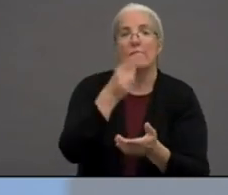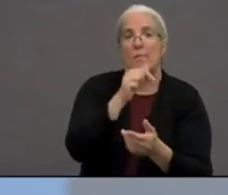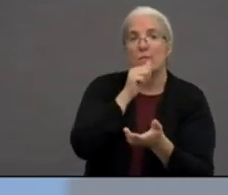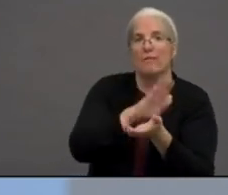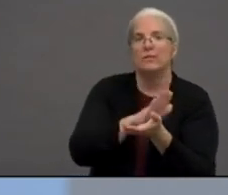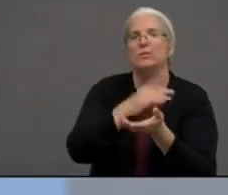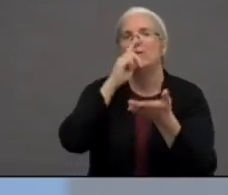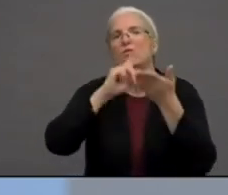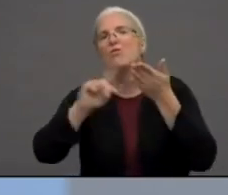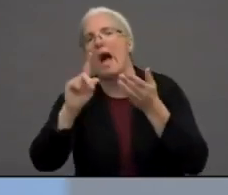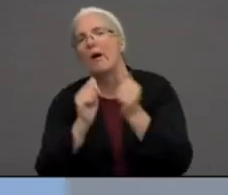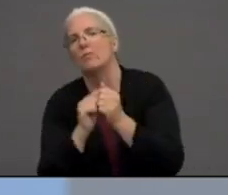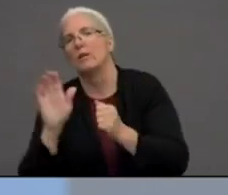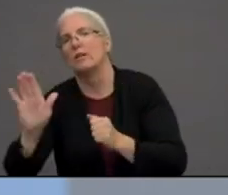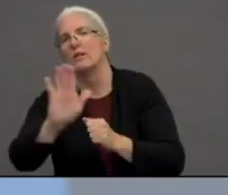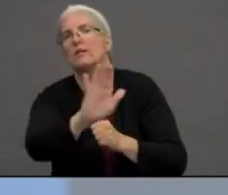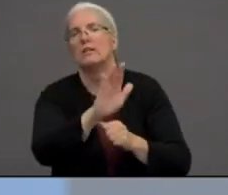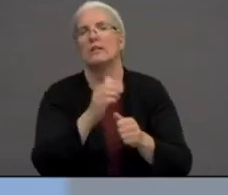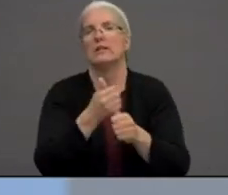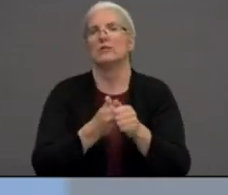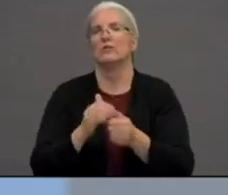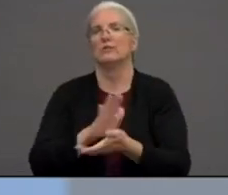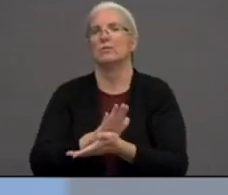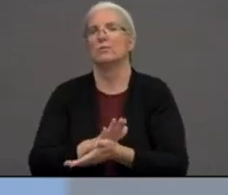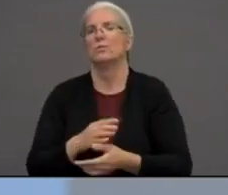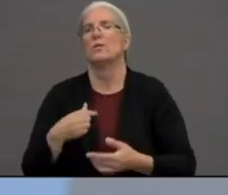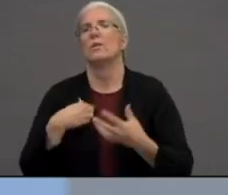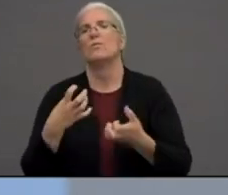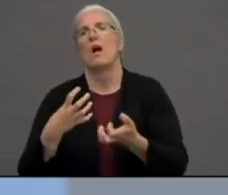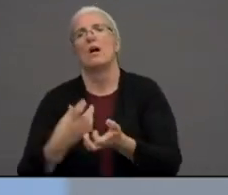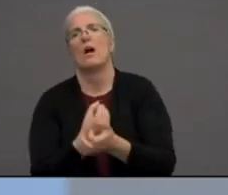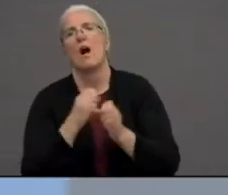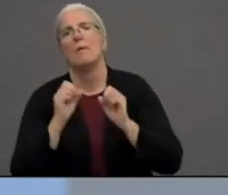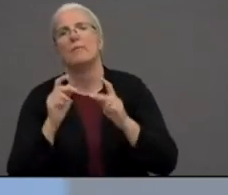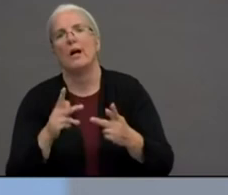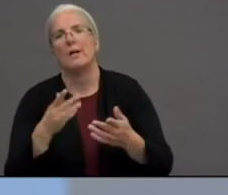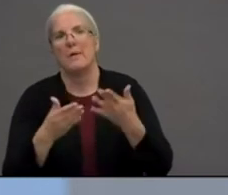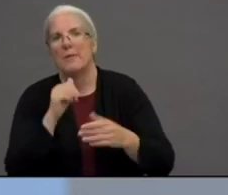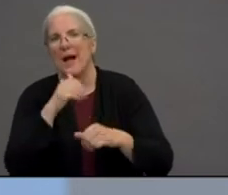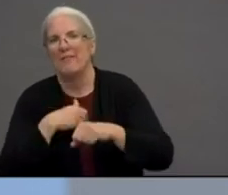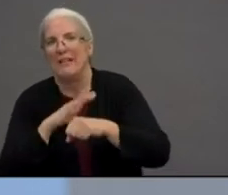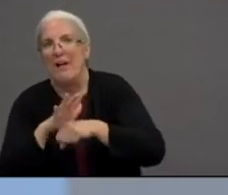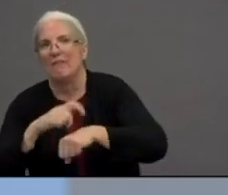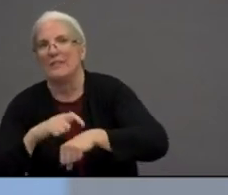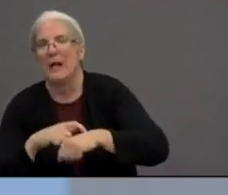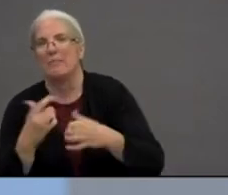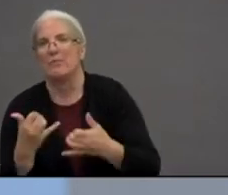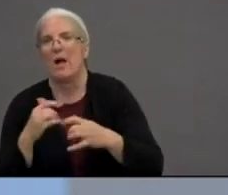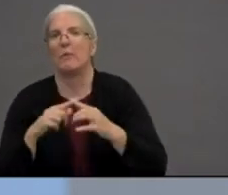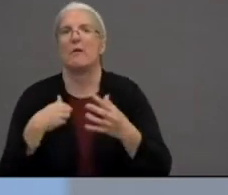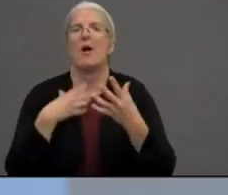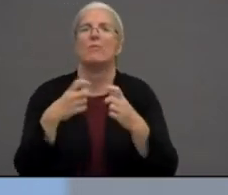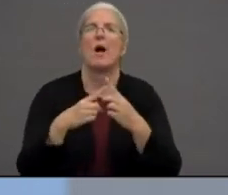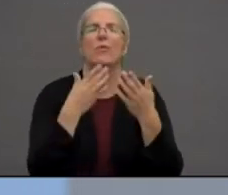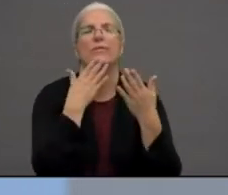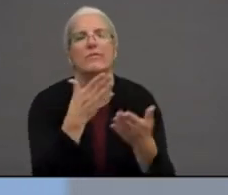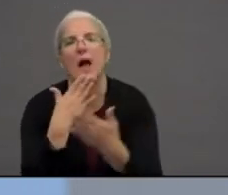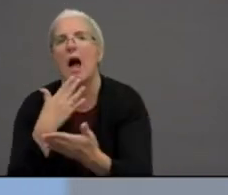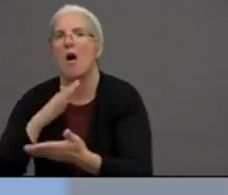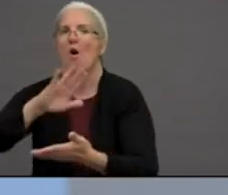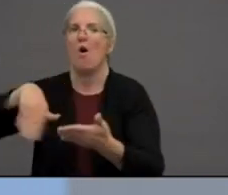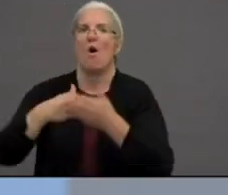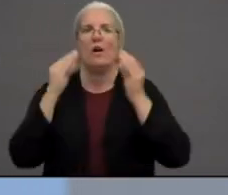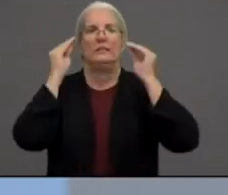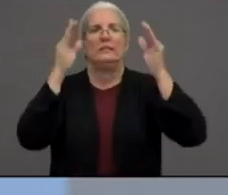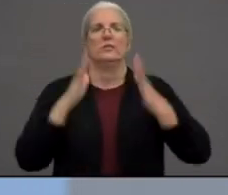but I also want to thank teachers who are being incredibly flexible with our children and their families during these difficult times.